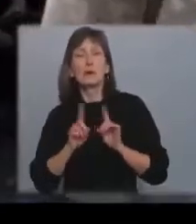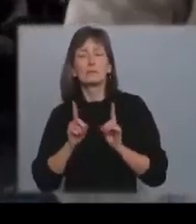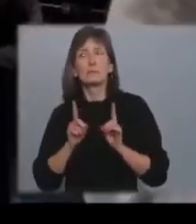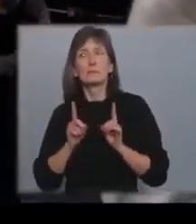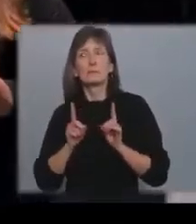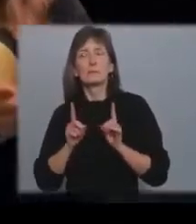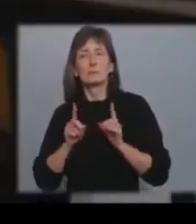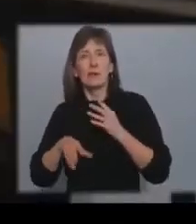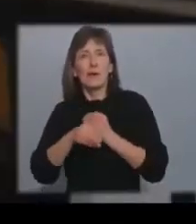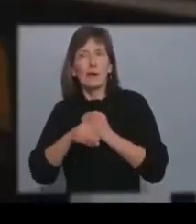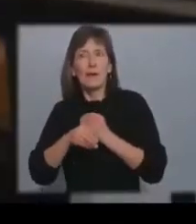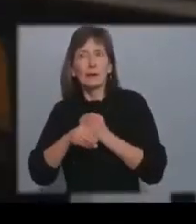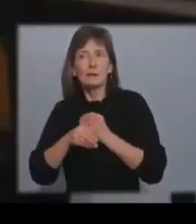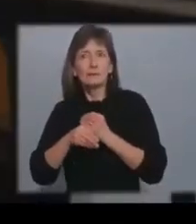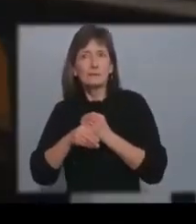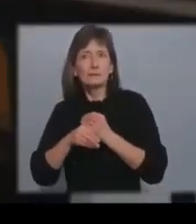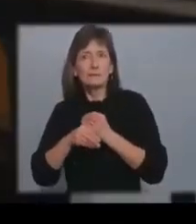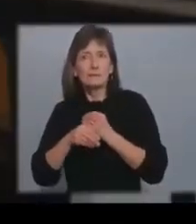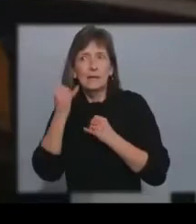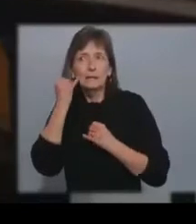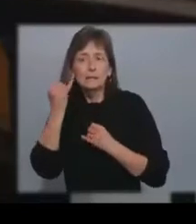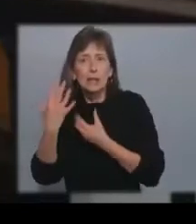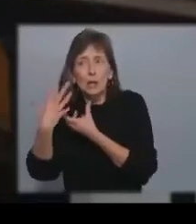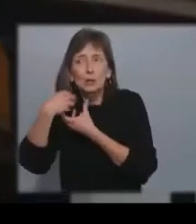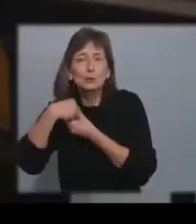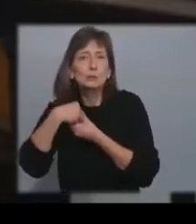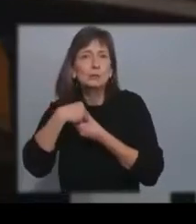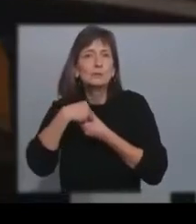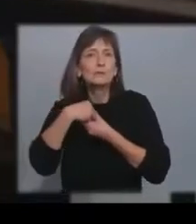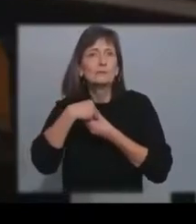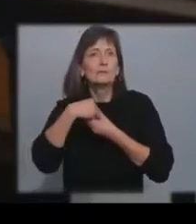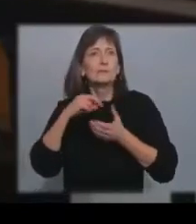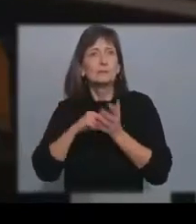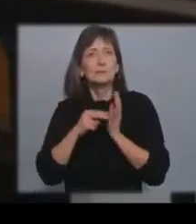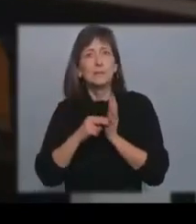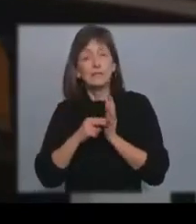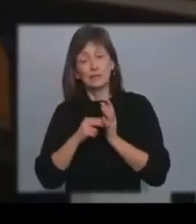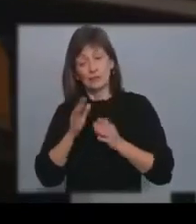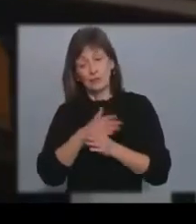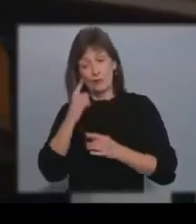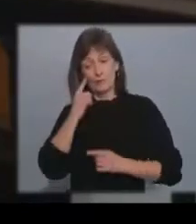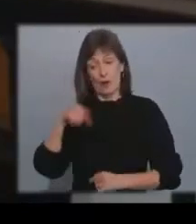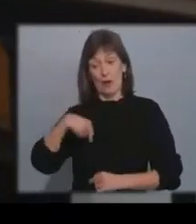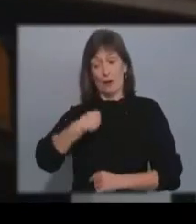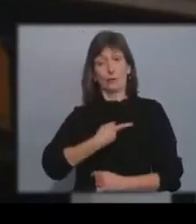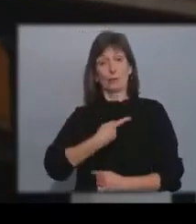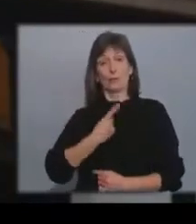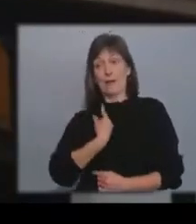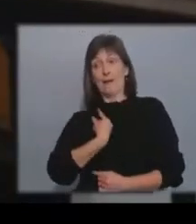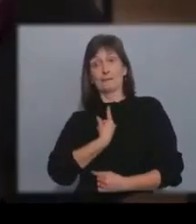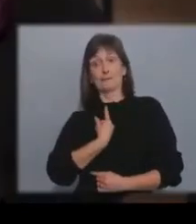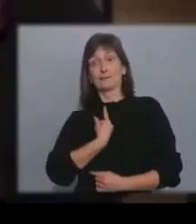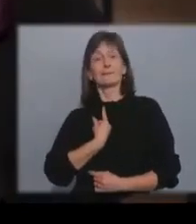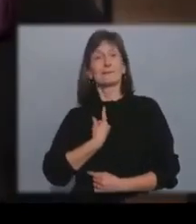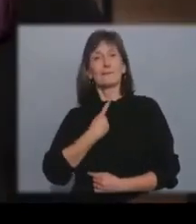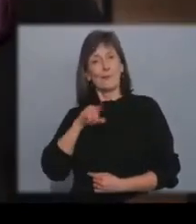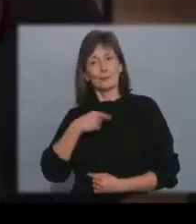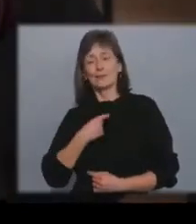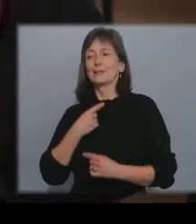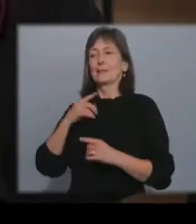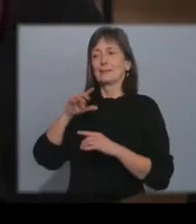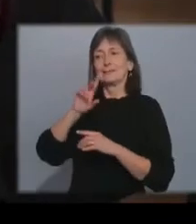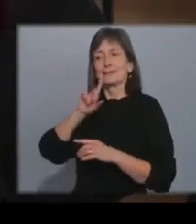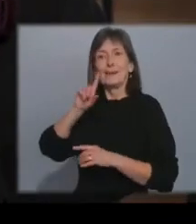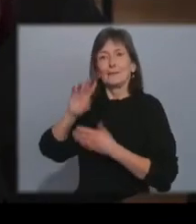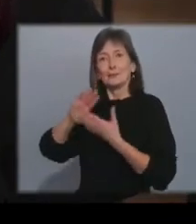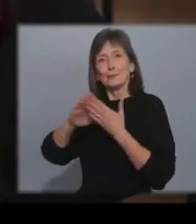you know speaking for everybody who lives in newfoundland not just us speaking for the deaf community as well i've heard a lot of